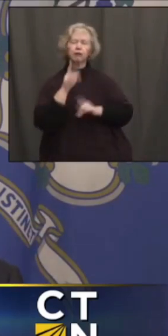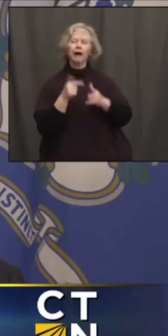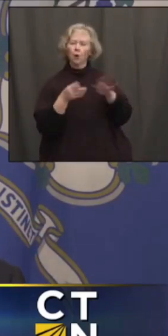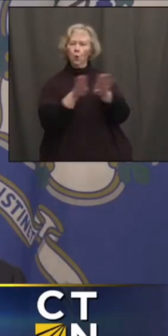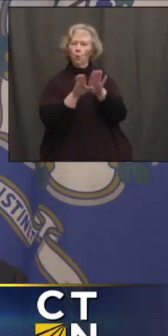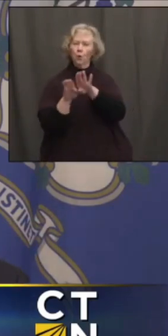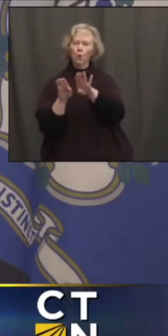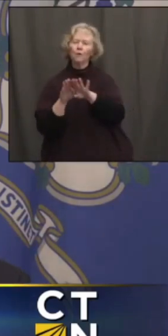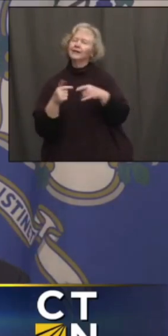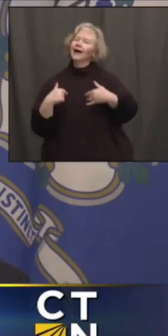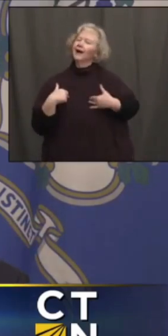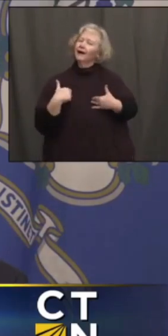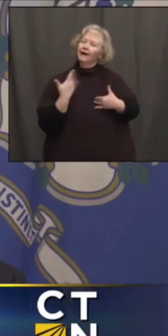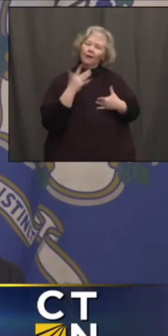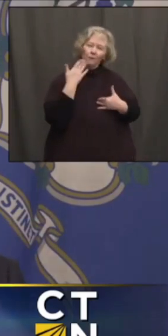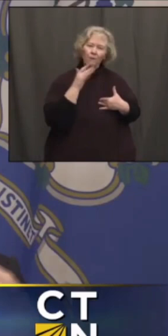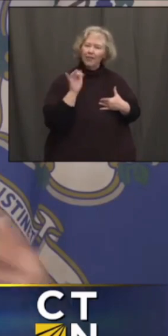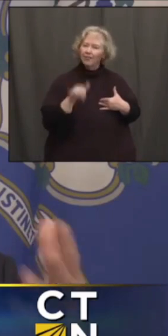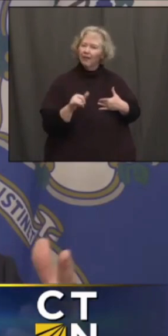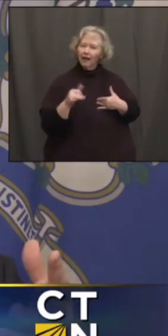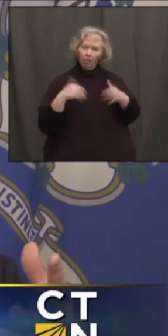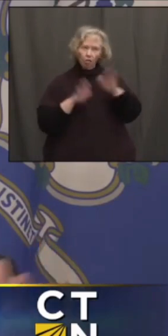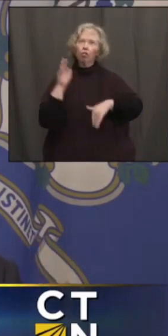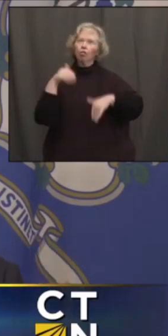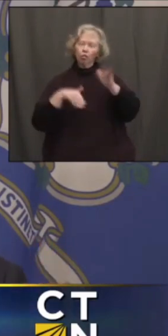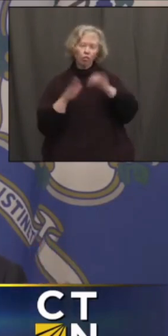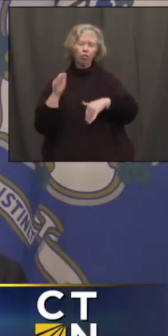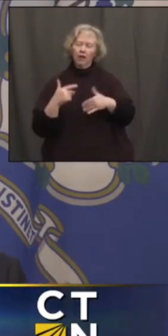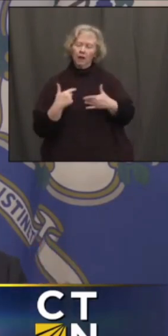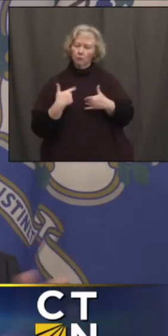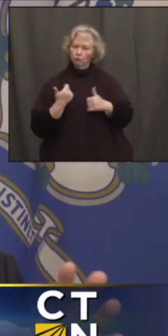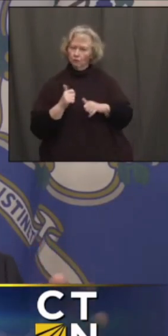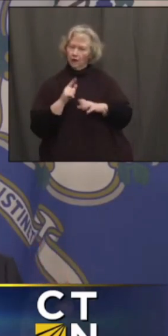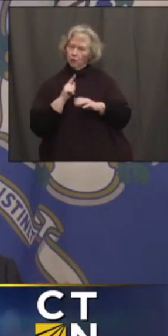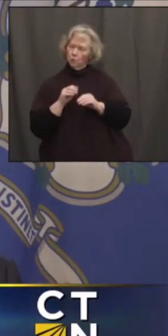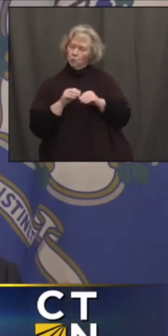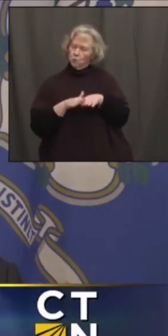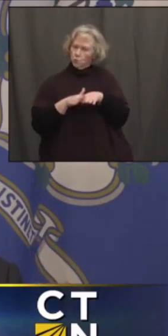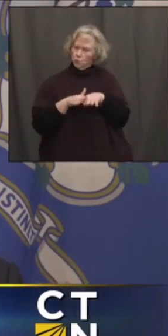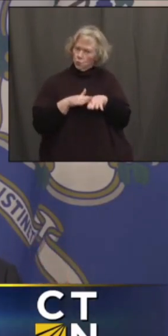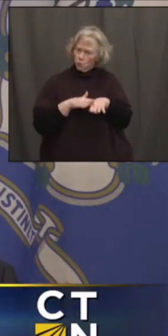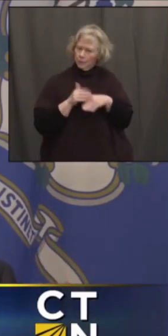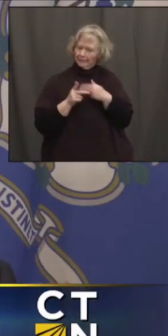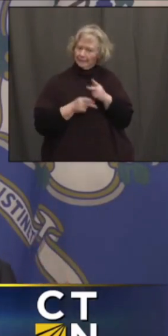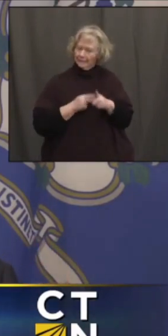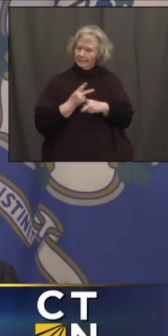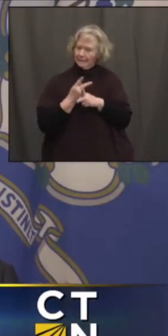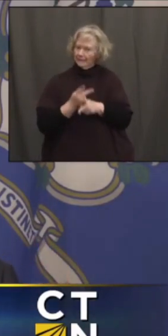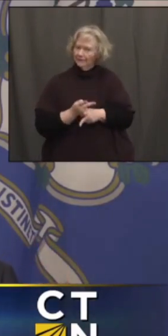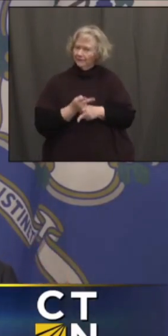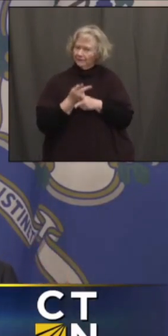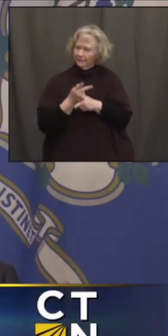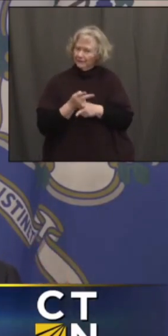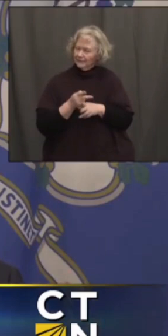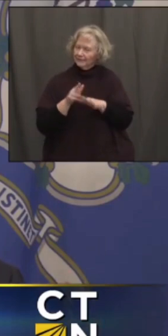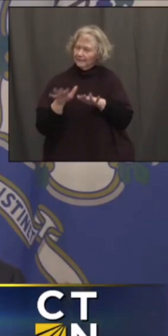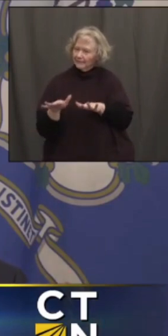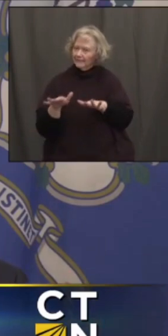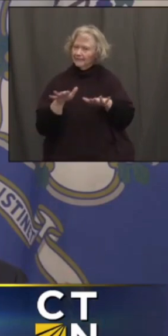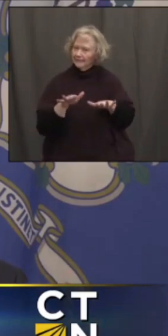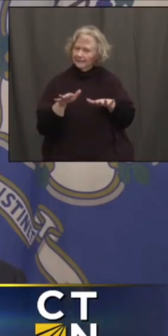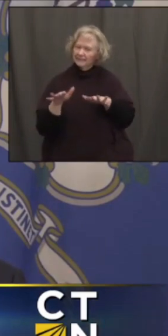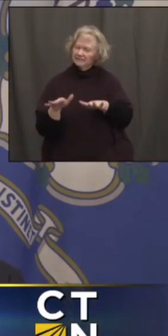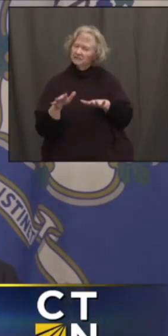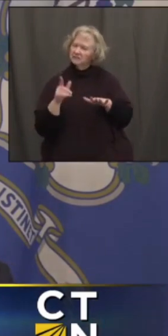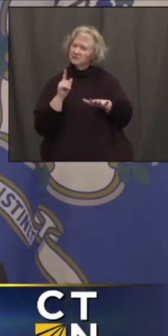I'm trying not to do that. I'm trying to give folks a little bit of notice. I'm trying to do this on a steady basis. And I'm trying to do it in a way that I think we